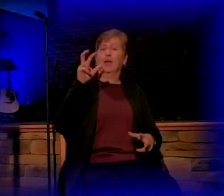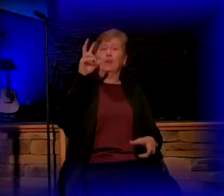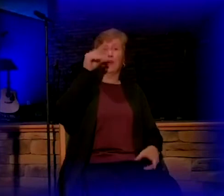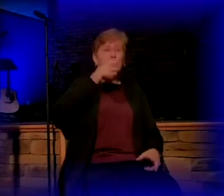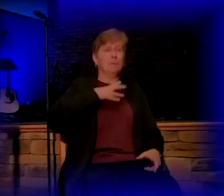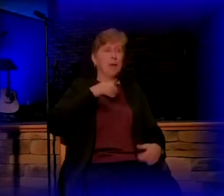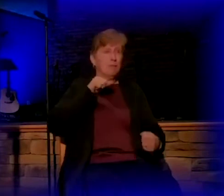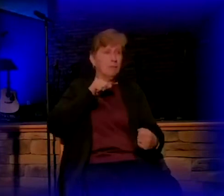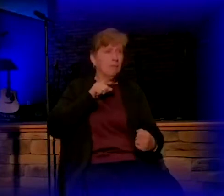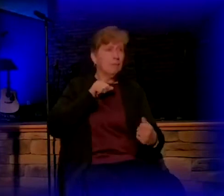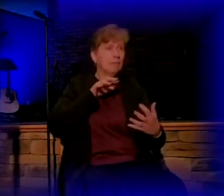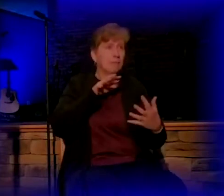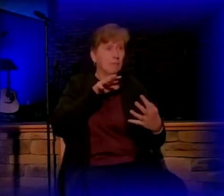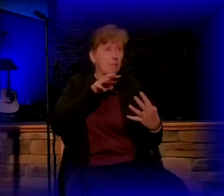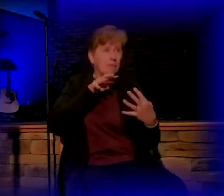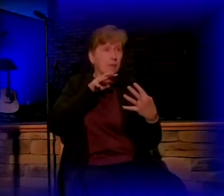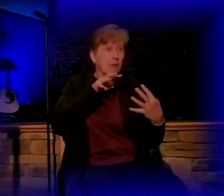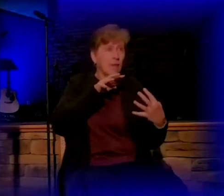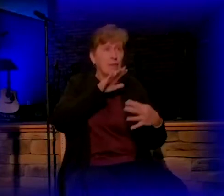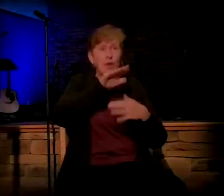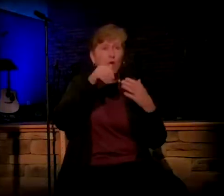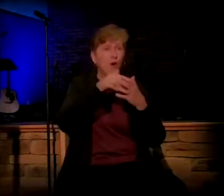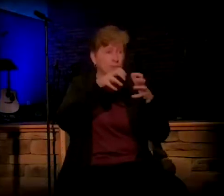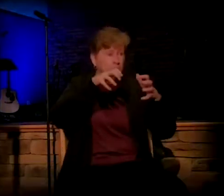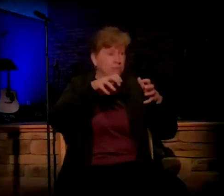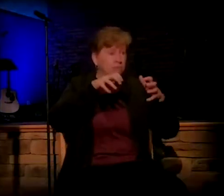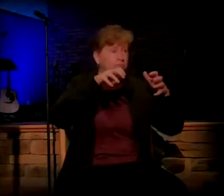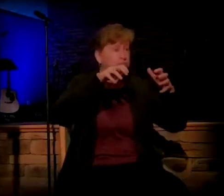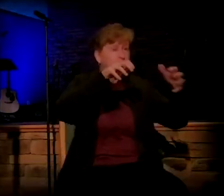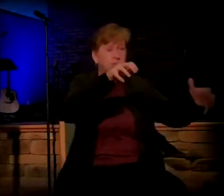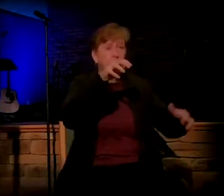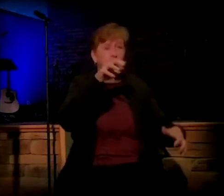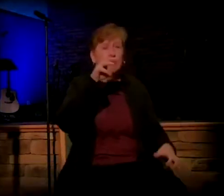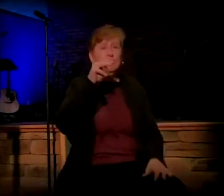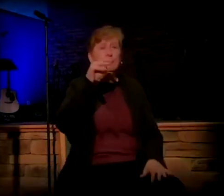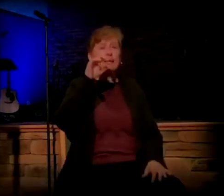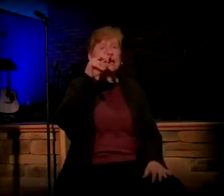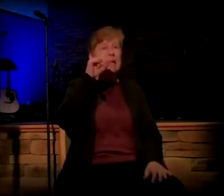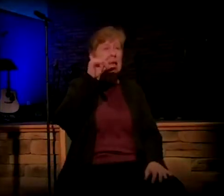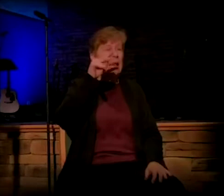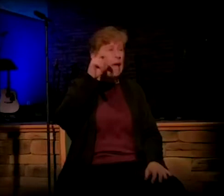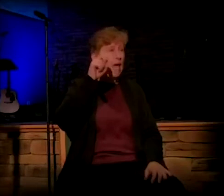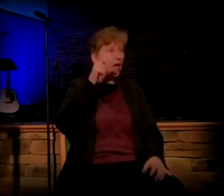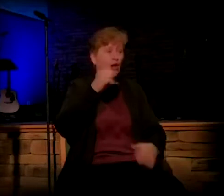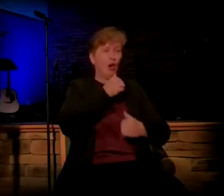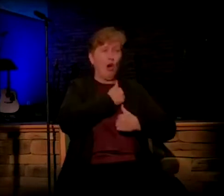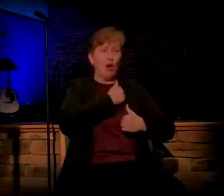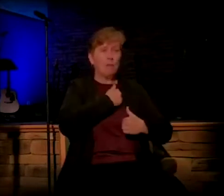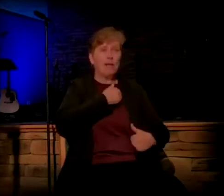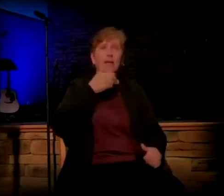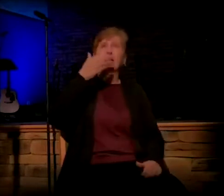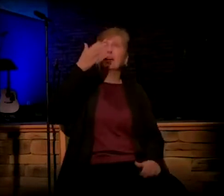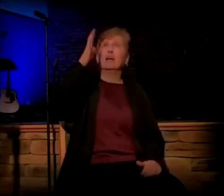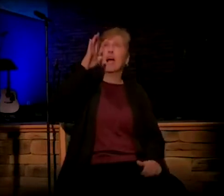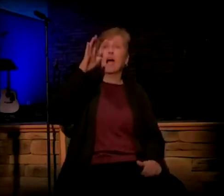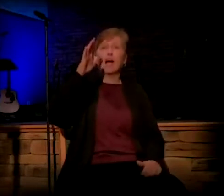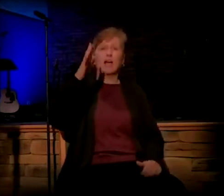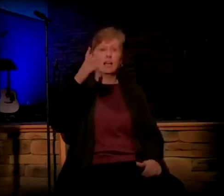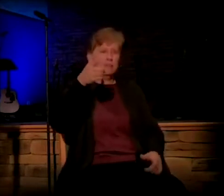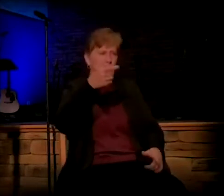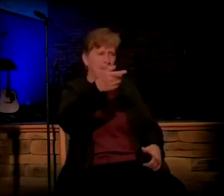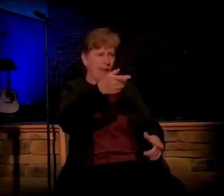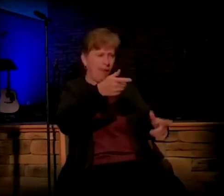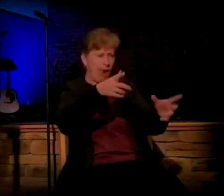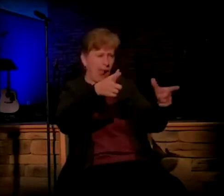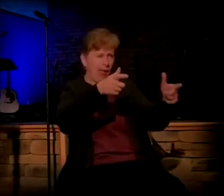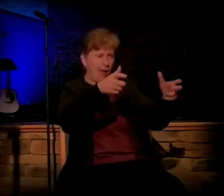go up against the entire Midianite army. And by the way, it was God who whittled down his army to only